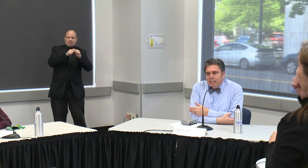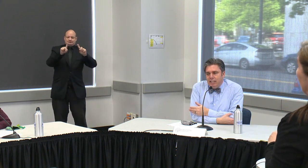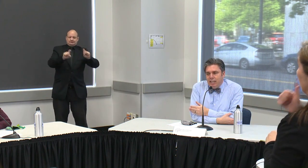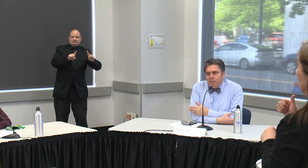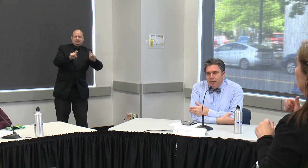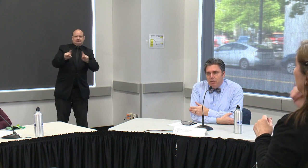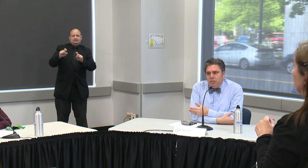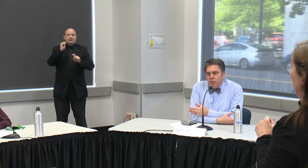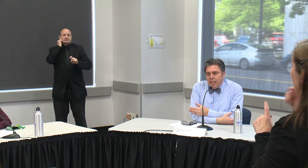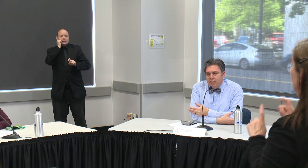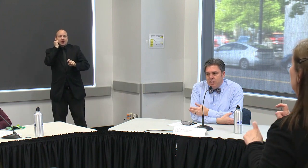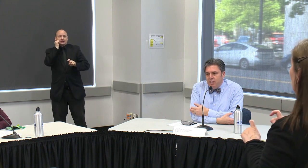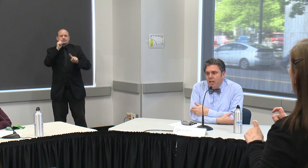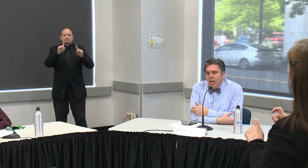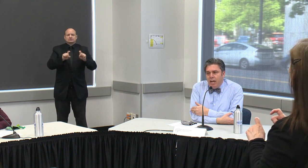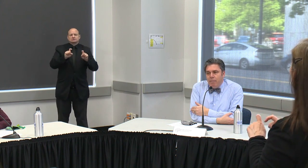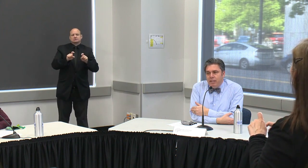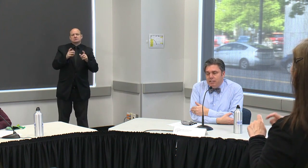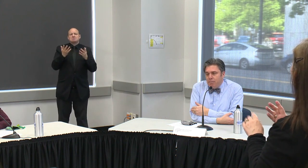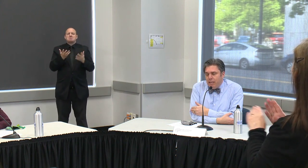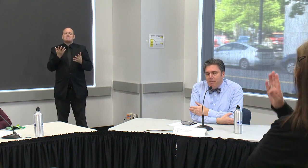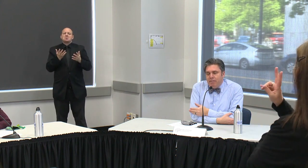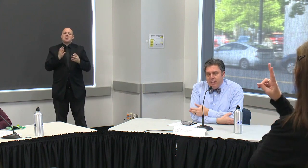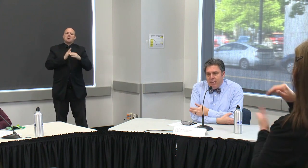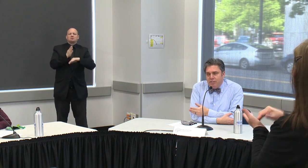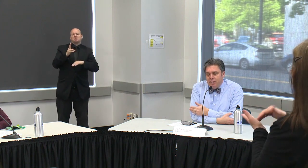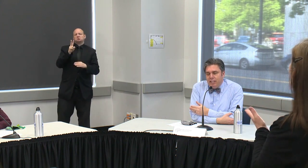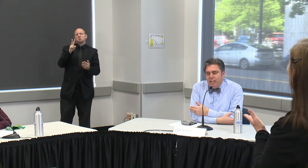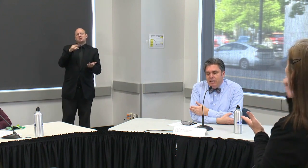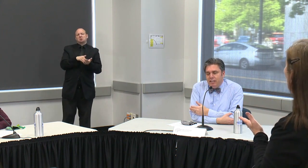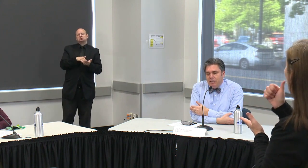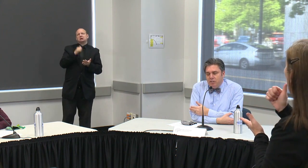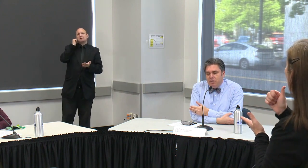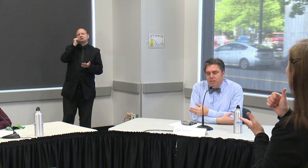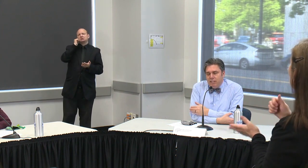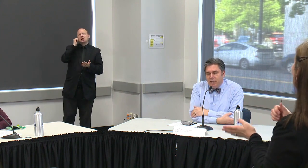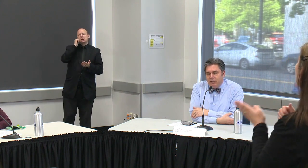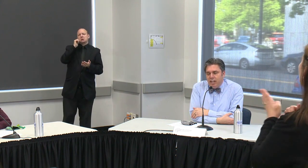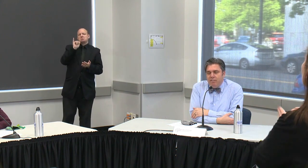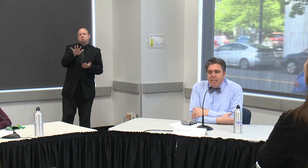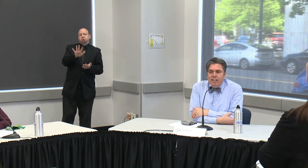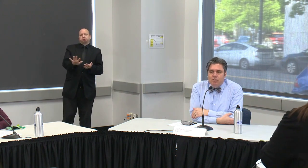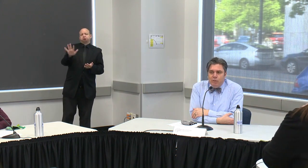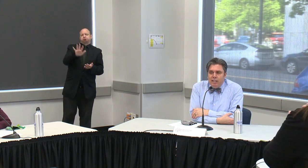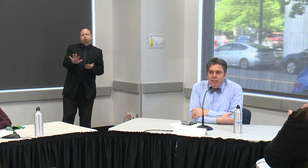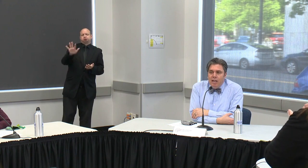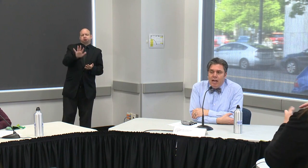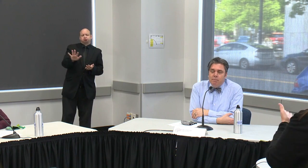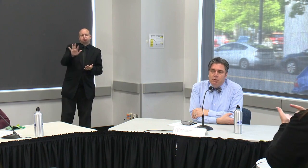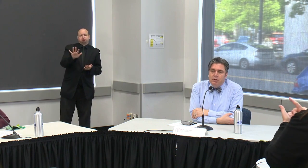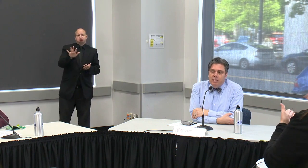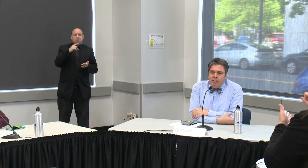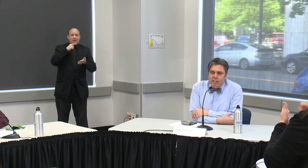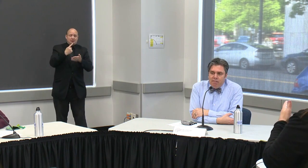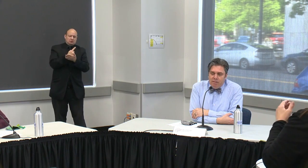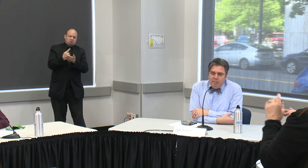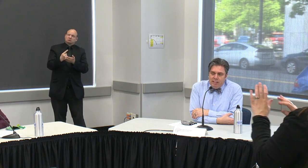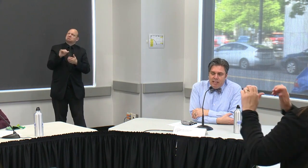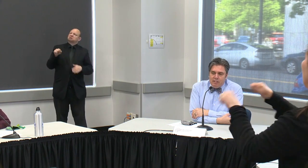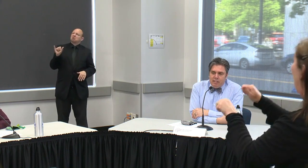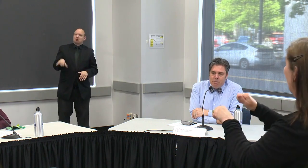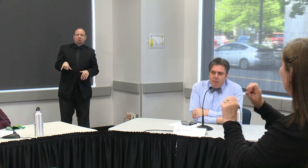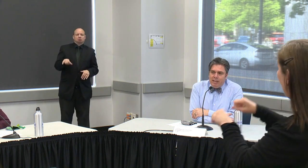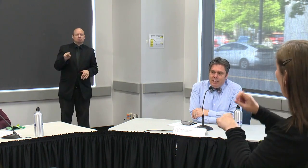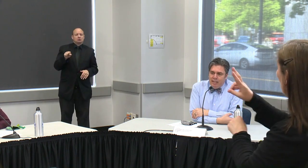capacity has been over 2 000 has been above a thousand and close to 1500 every day this week so we're nearing that